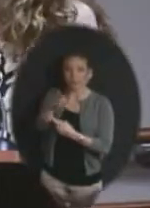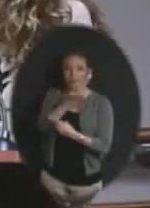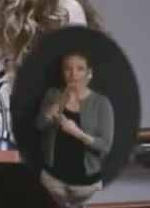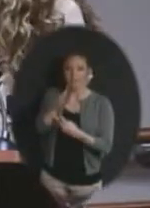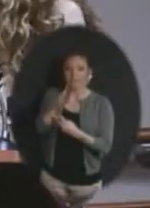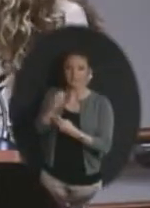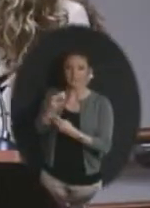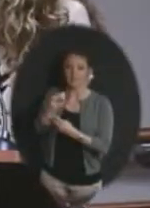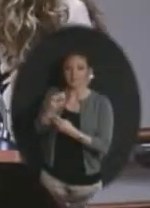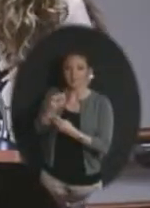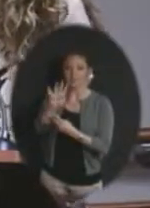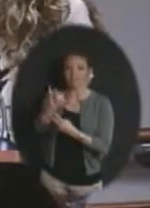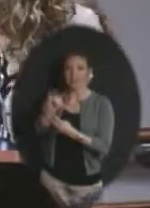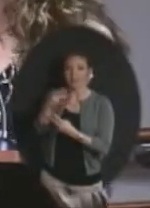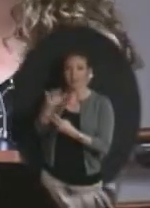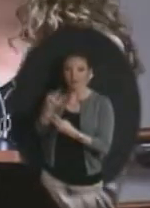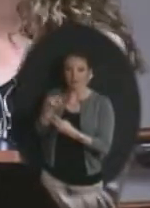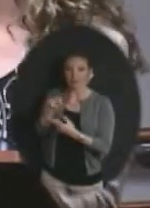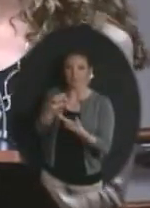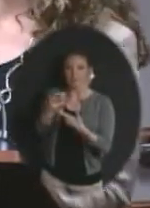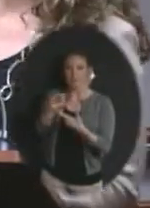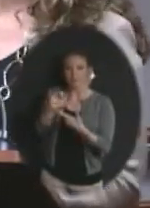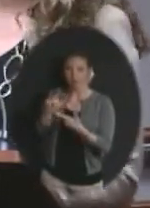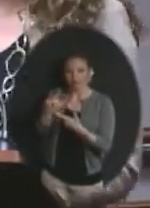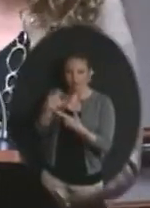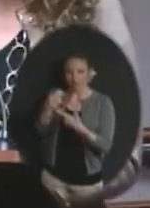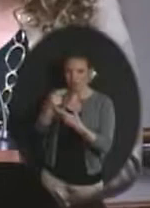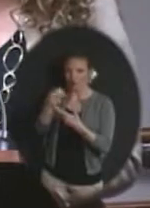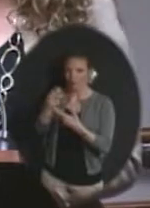Michelle Hartigan-Matthews, and Treva Ullam.